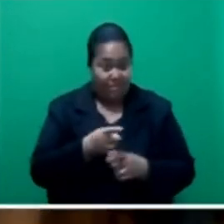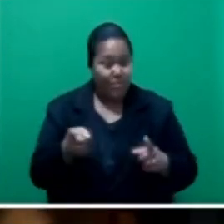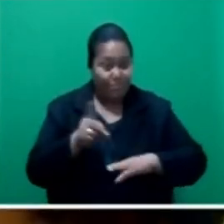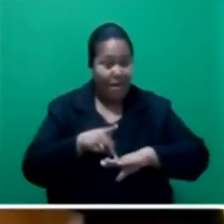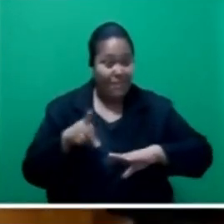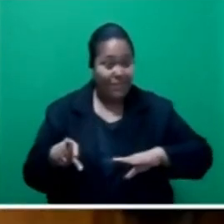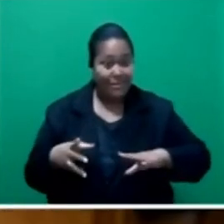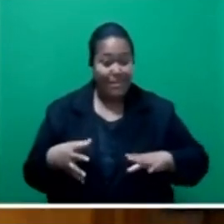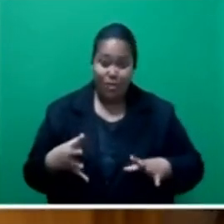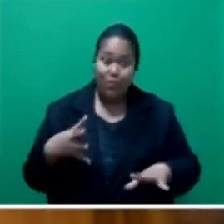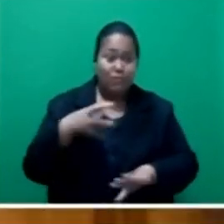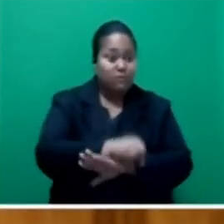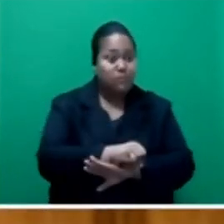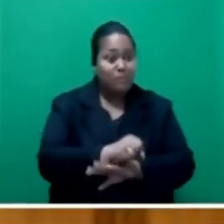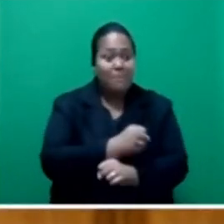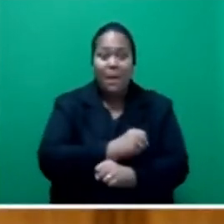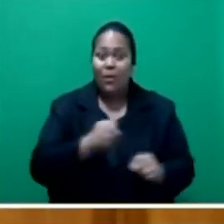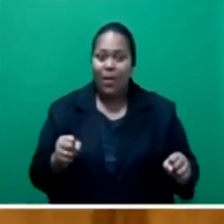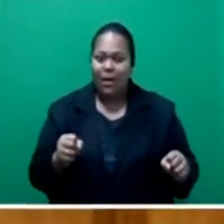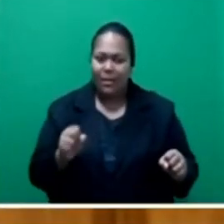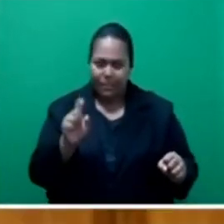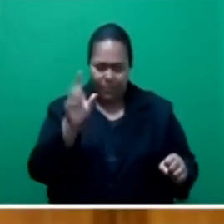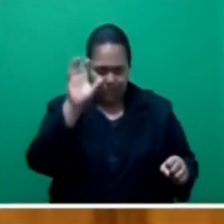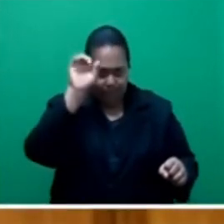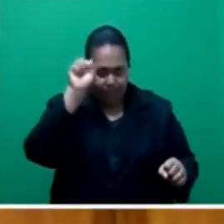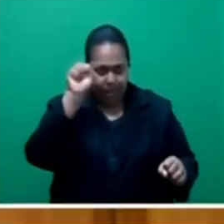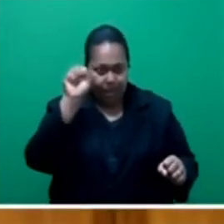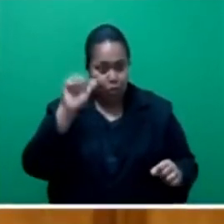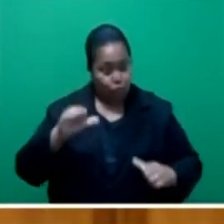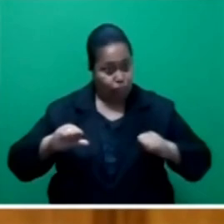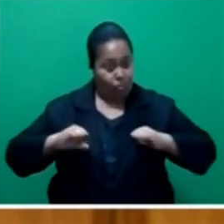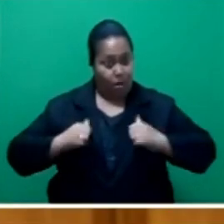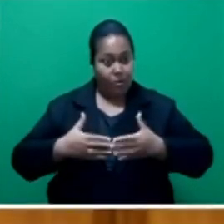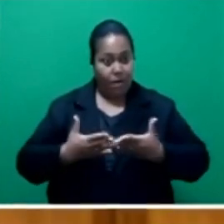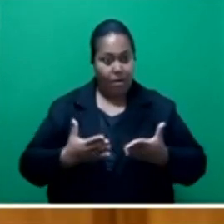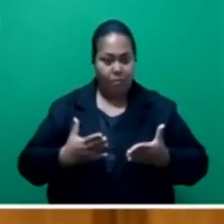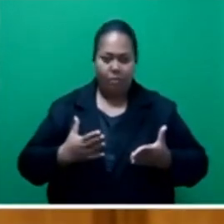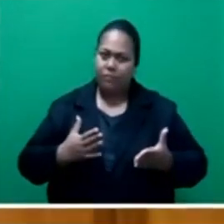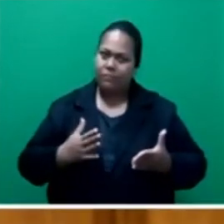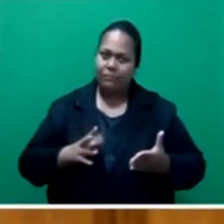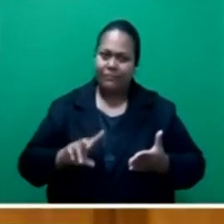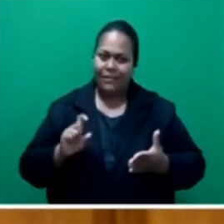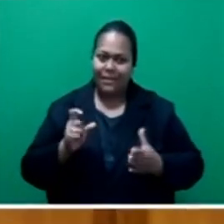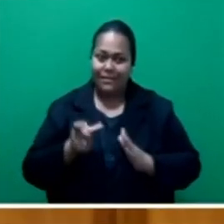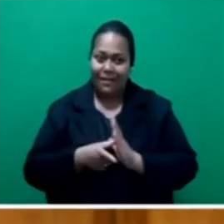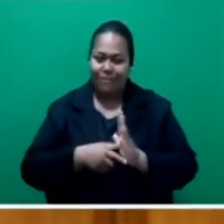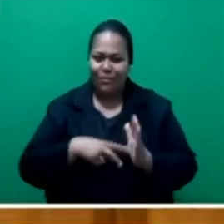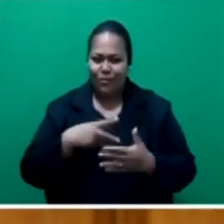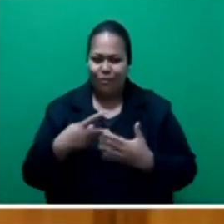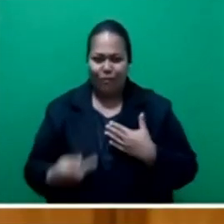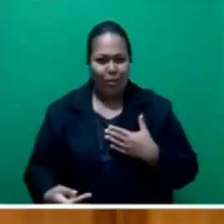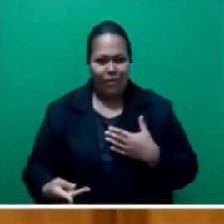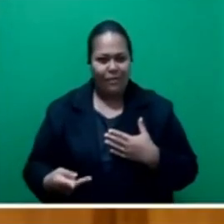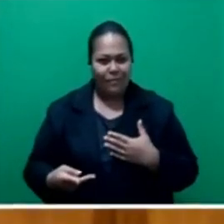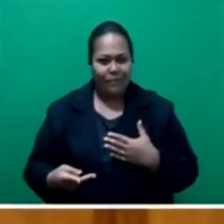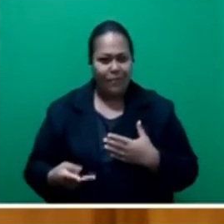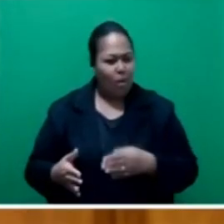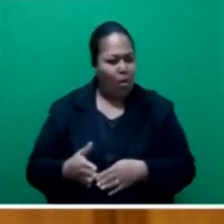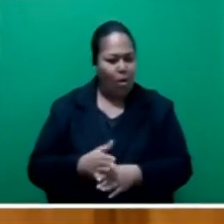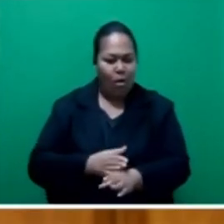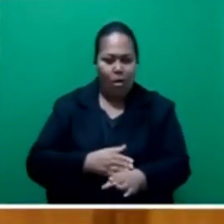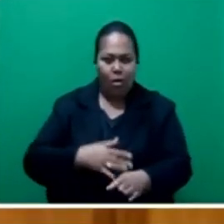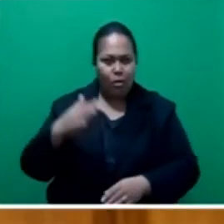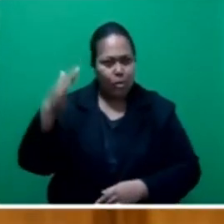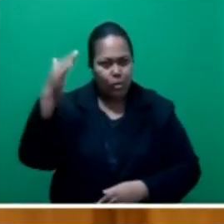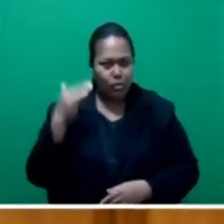has to be mindful that pride comes before fall. Regardless of how long or how short you have had the power and the pride that